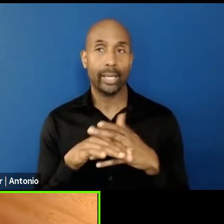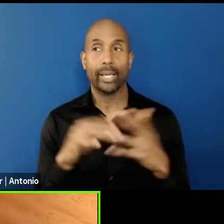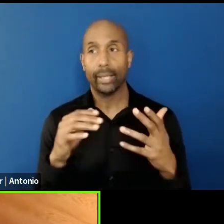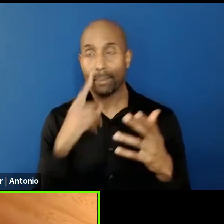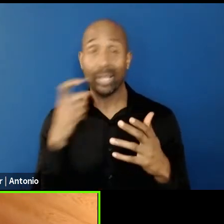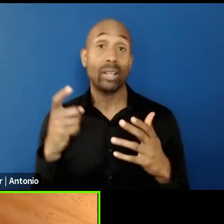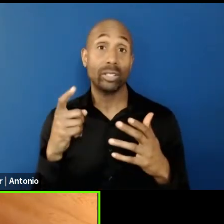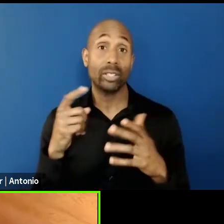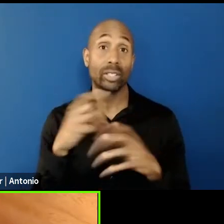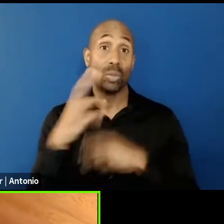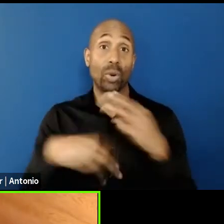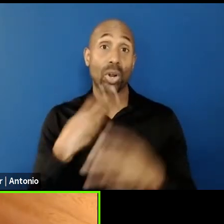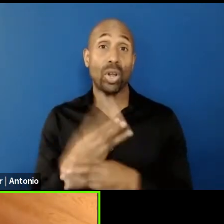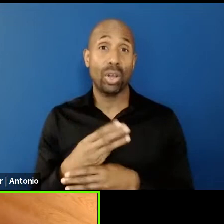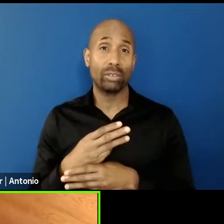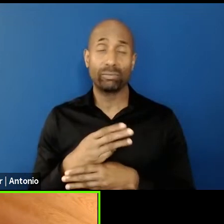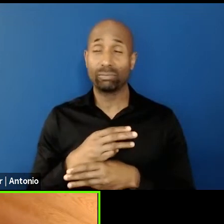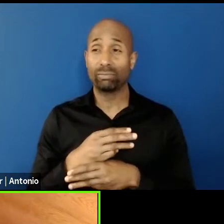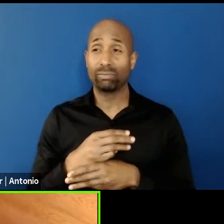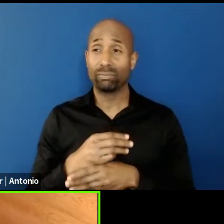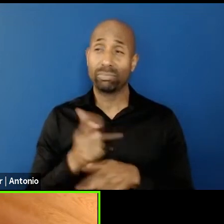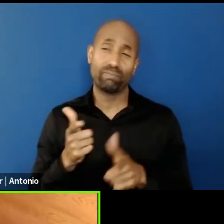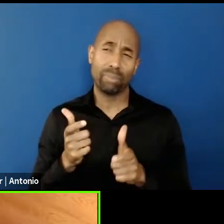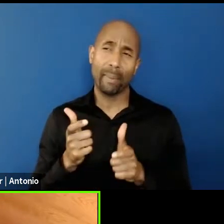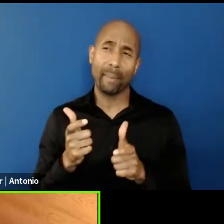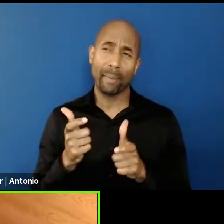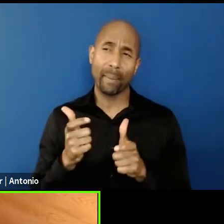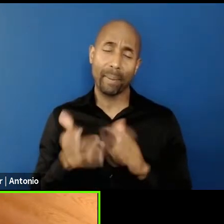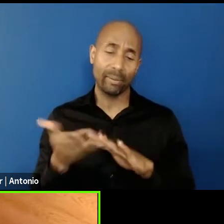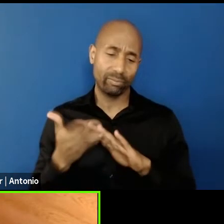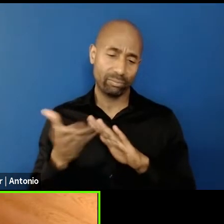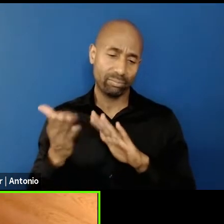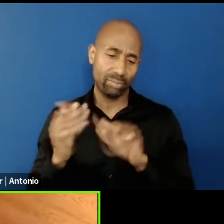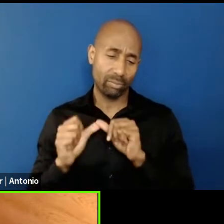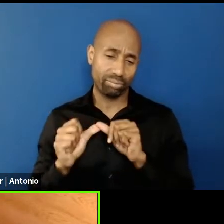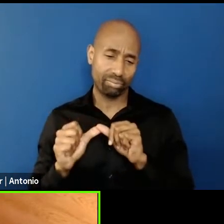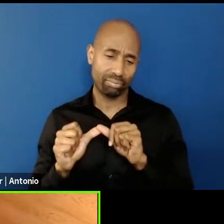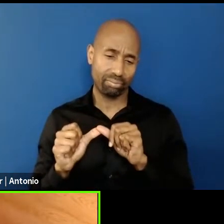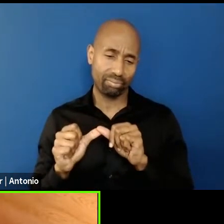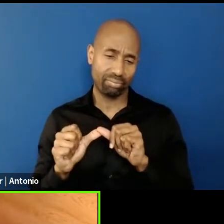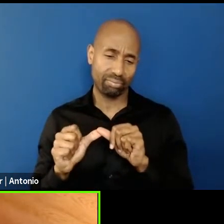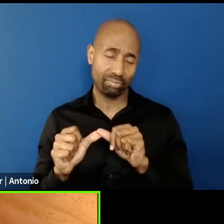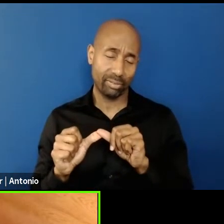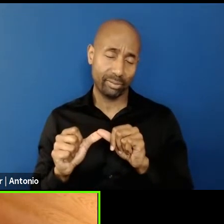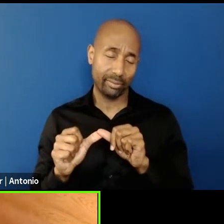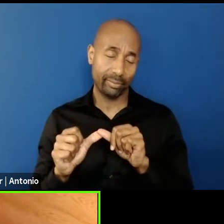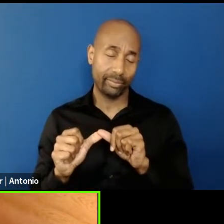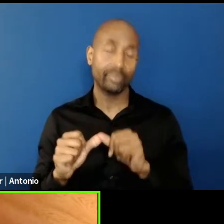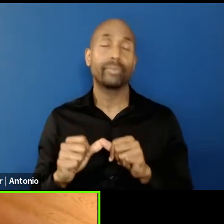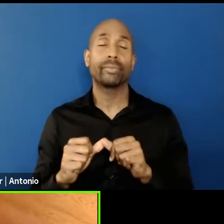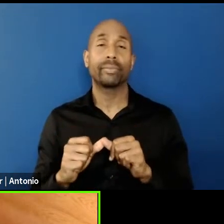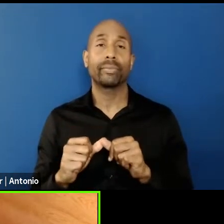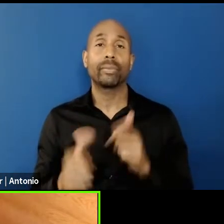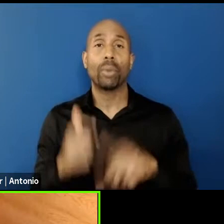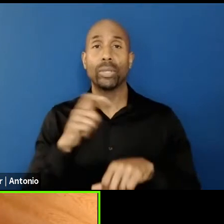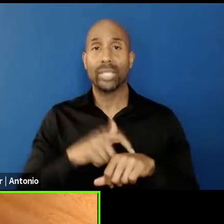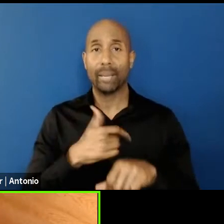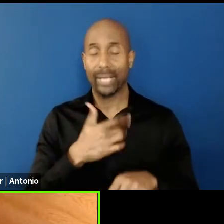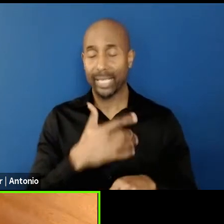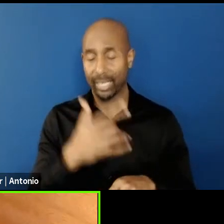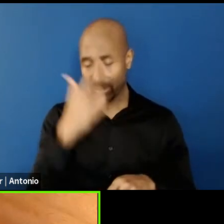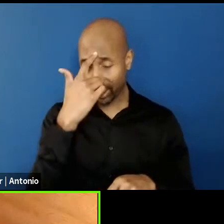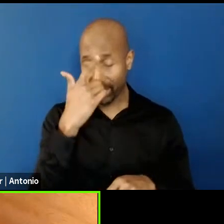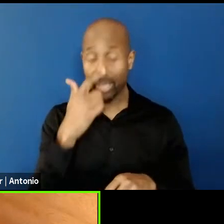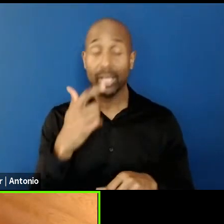been running. So, so I, I tend to think that in all tragedies, there's possibilities of